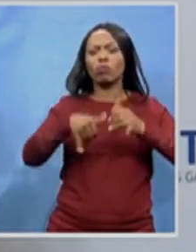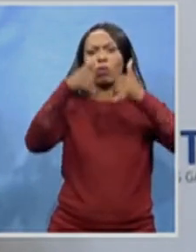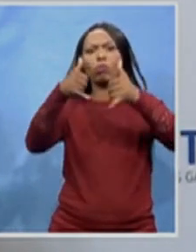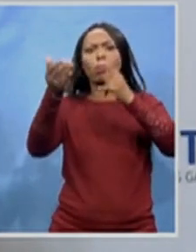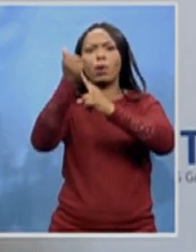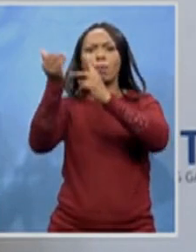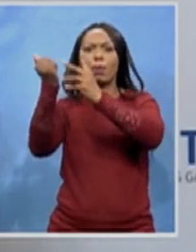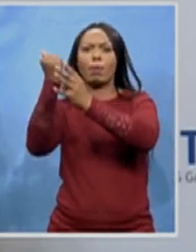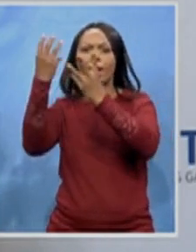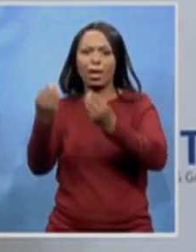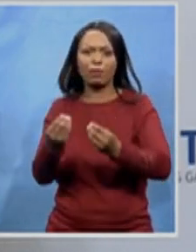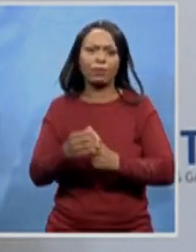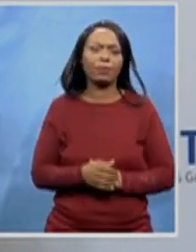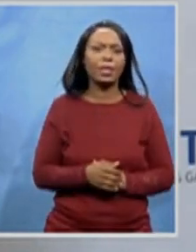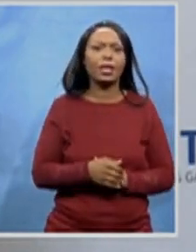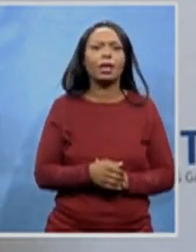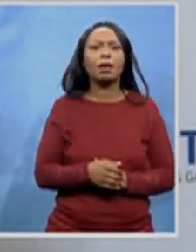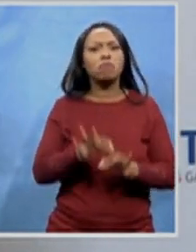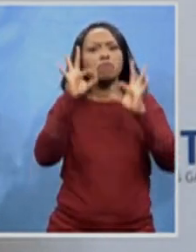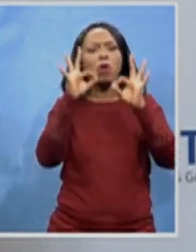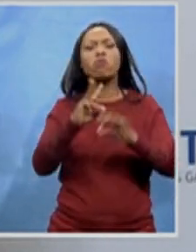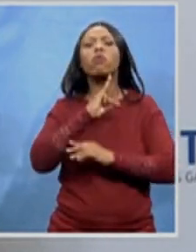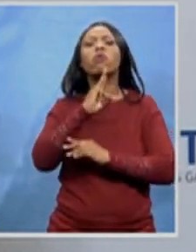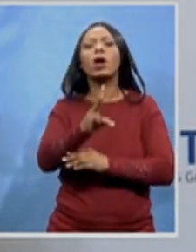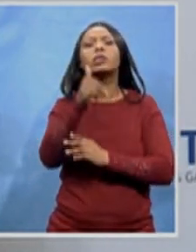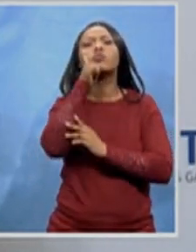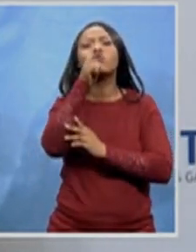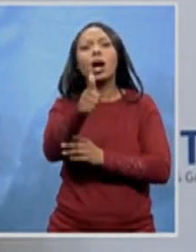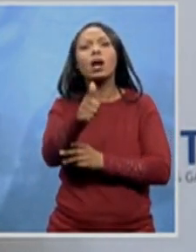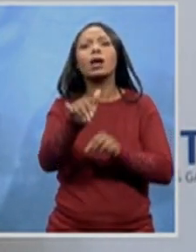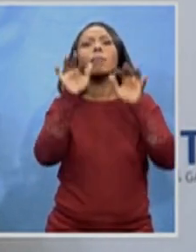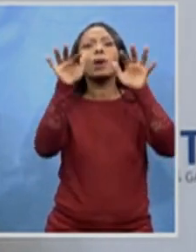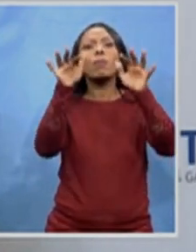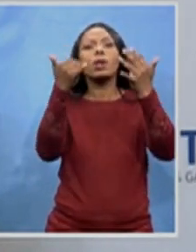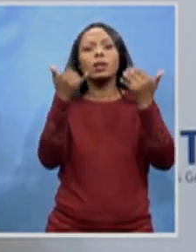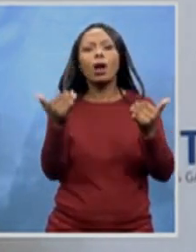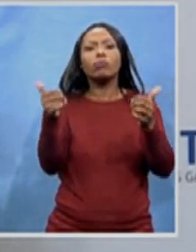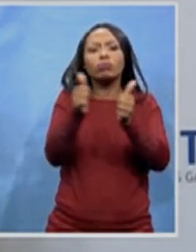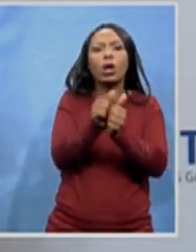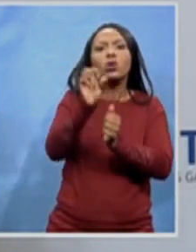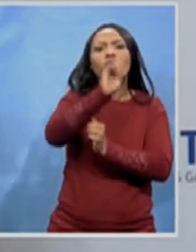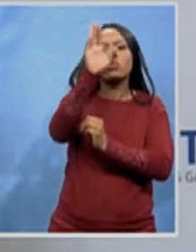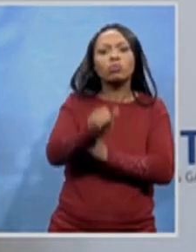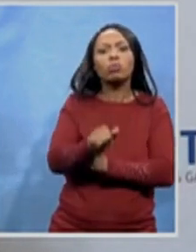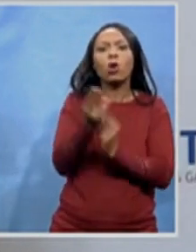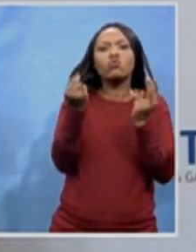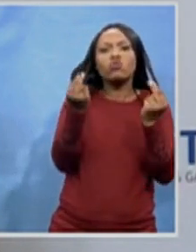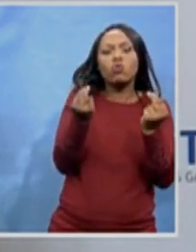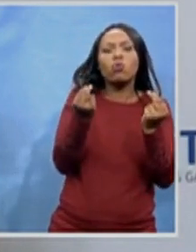of people grappling with the new South Africa and attempting to carve their place within it.